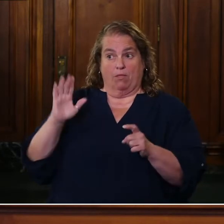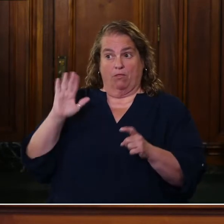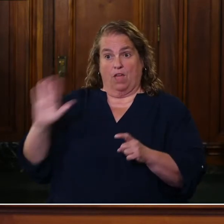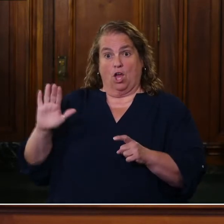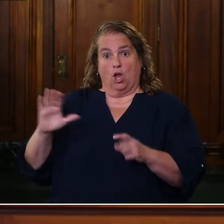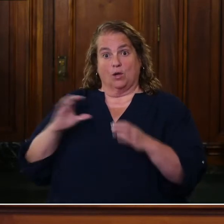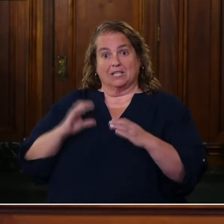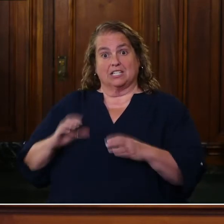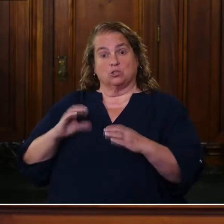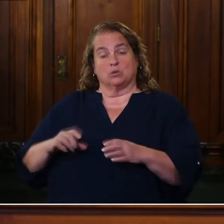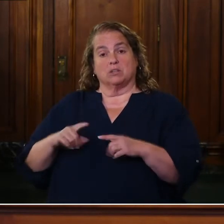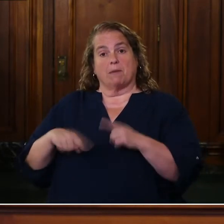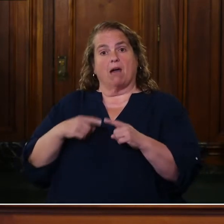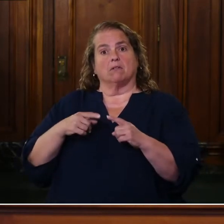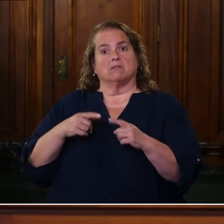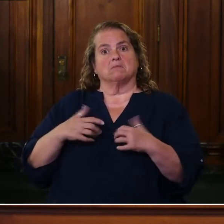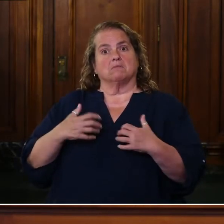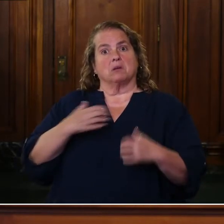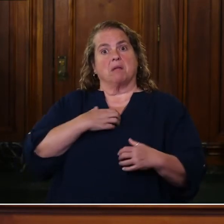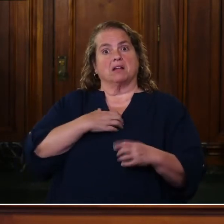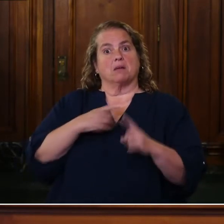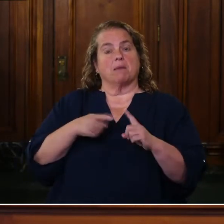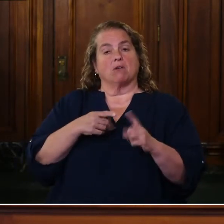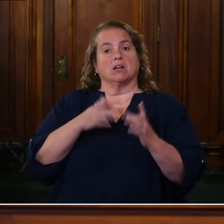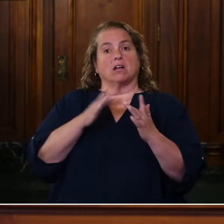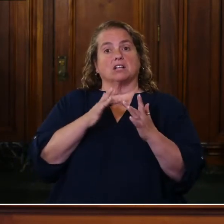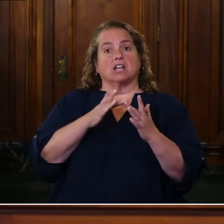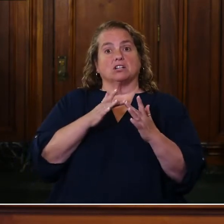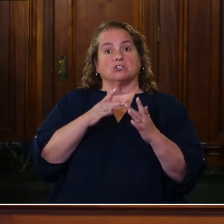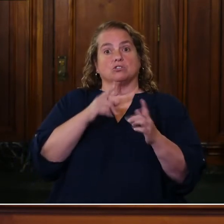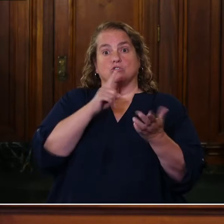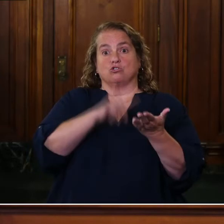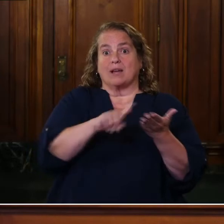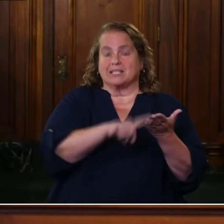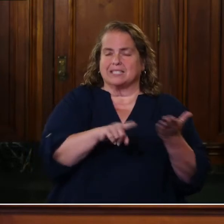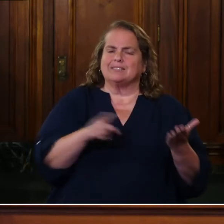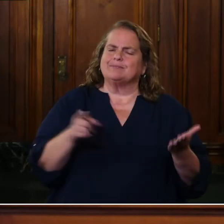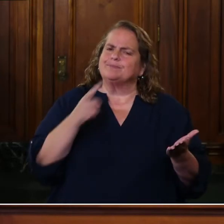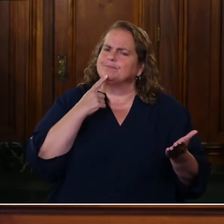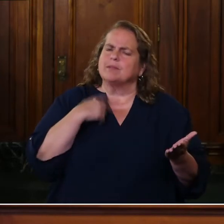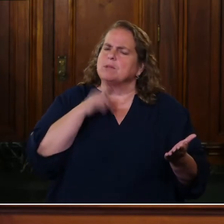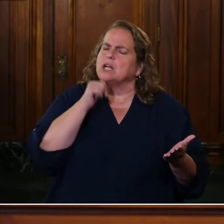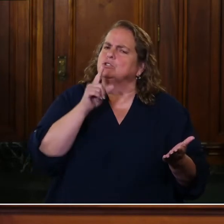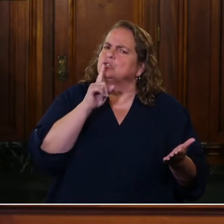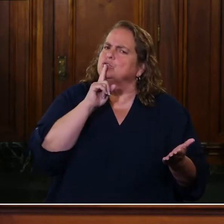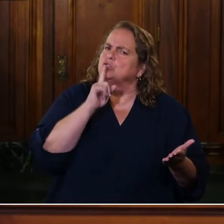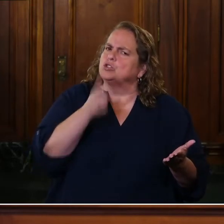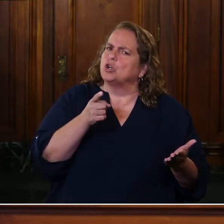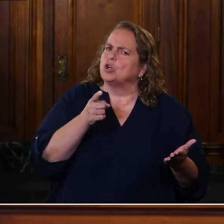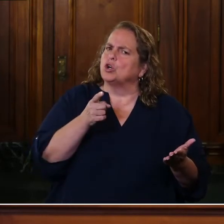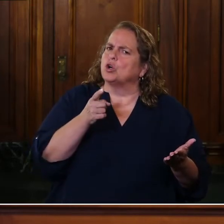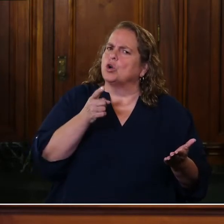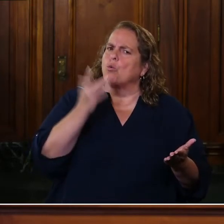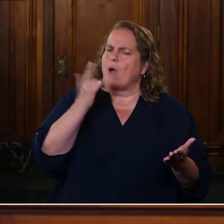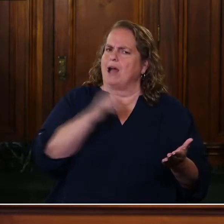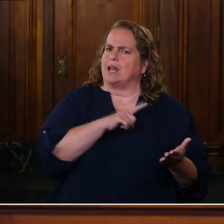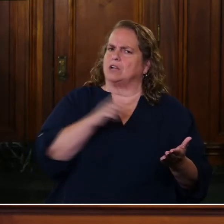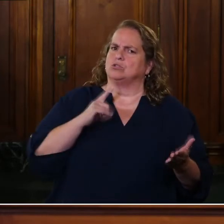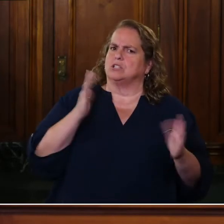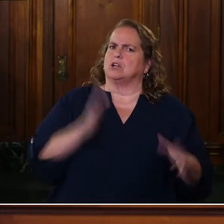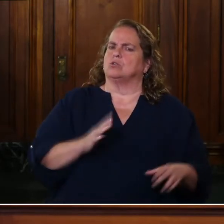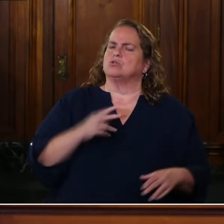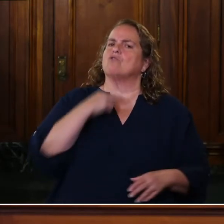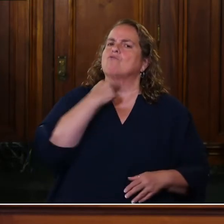I don't know exactly what's driving the, the legislators that, uh, that, that voice those issues. Um, all I know is that we have, uh,